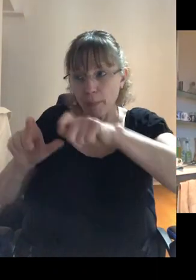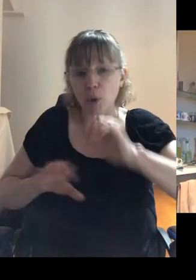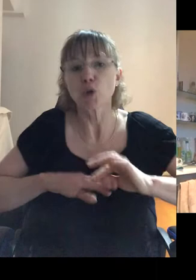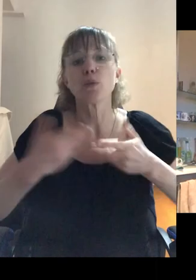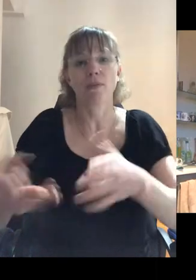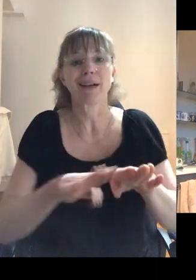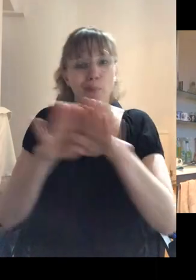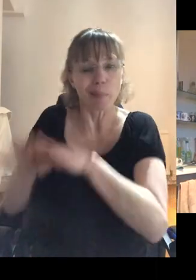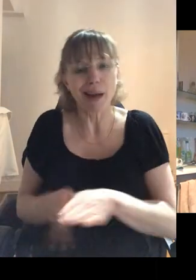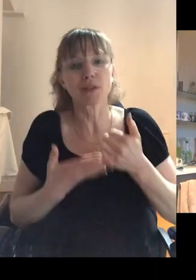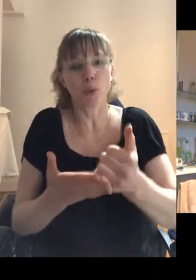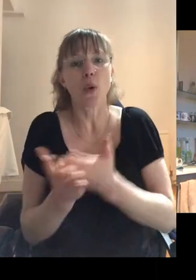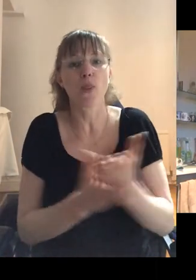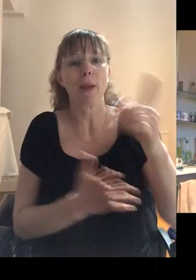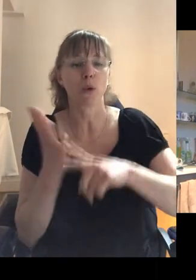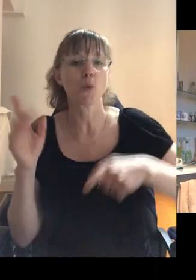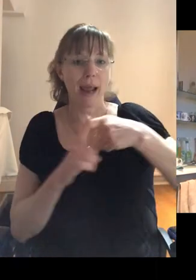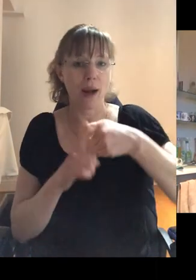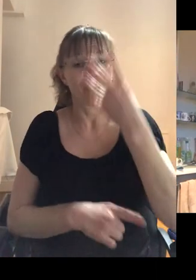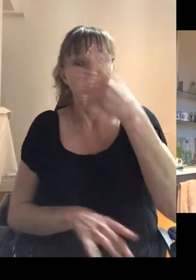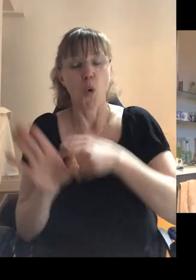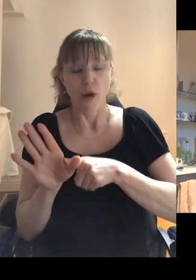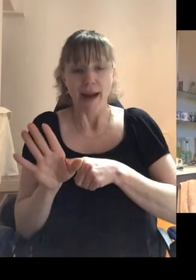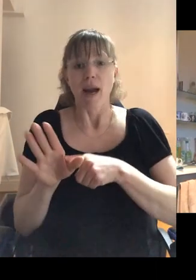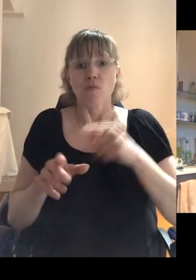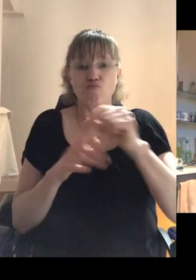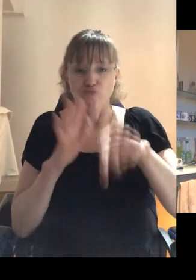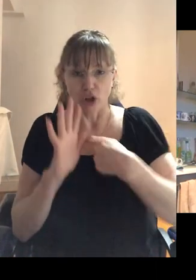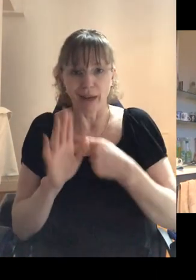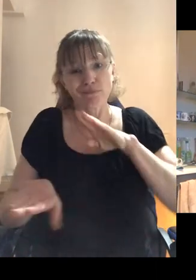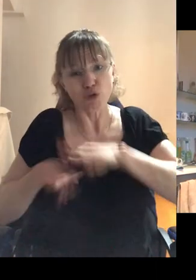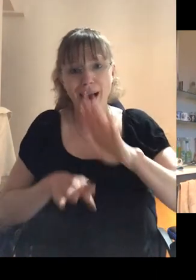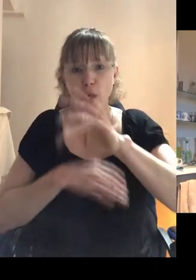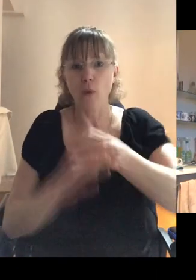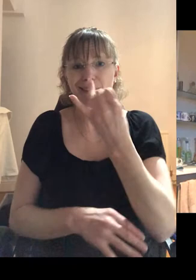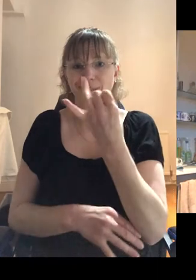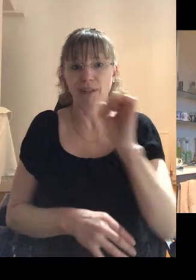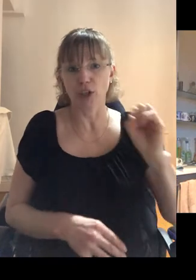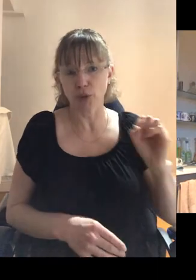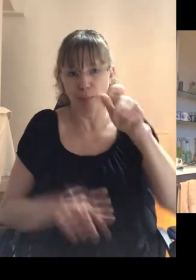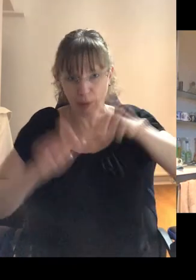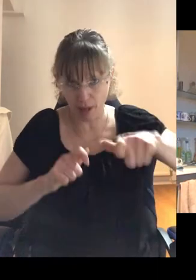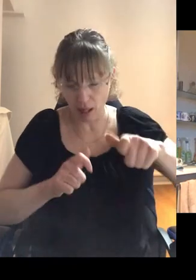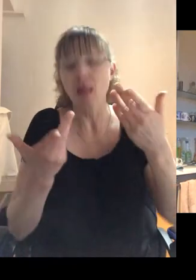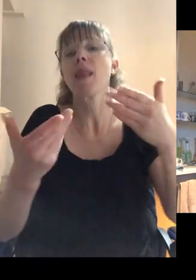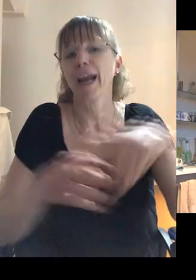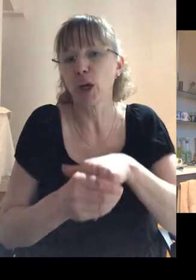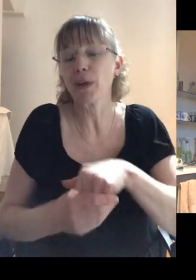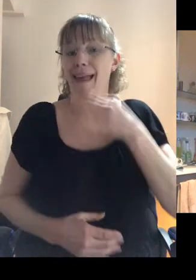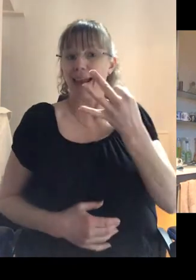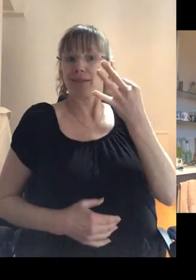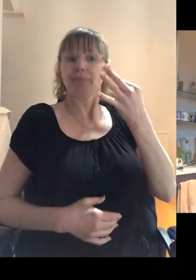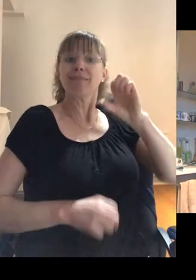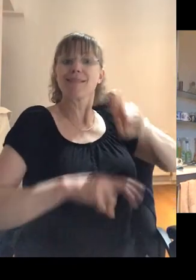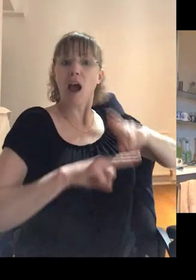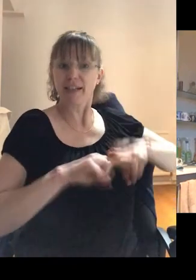provide peer support across the UK. We had a four year project. We trained over 700 people, um, including, um, eight in